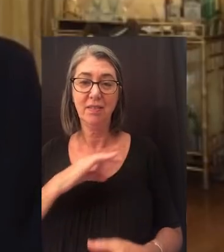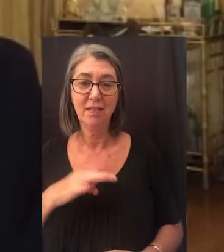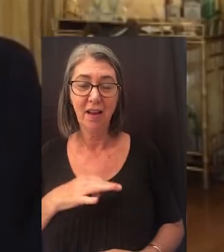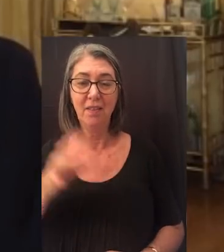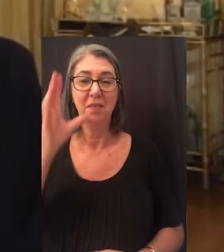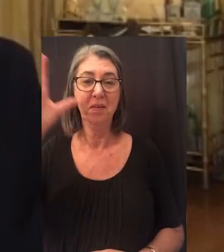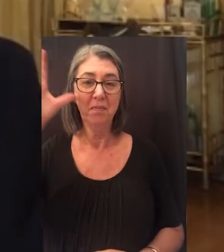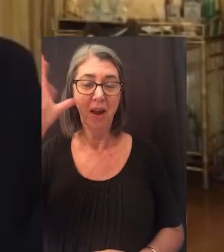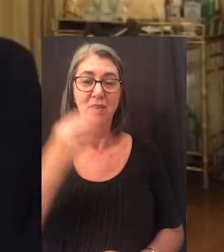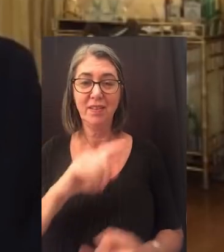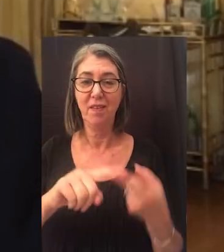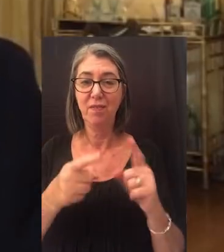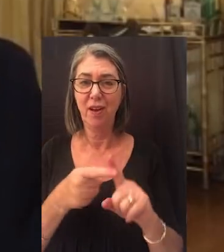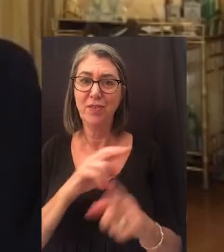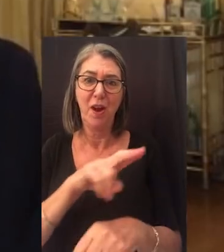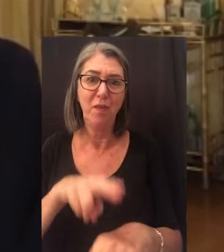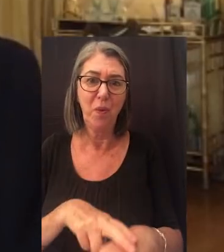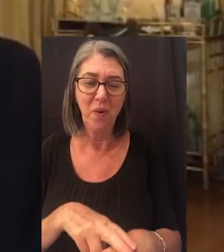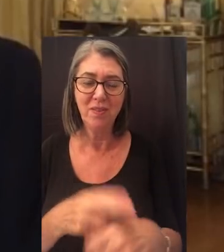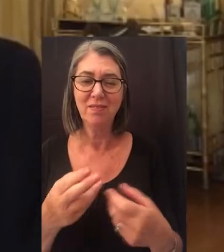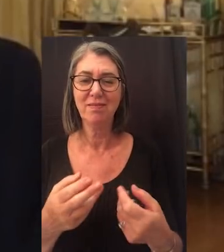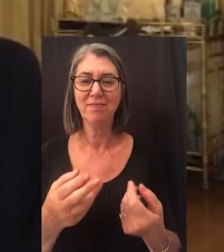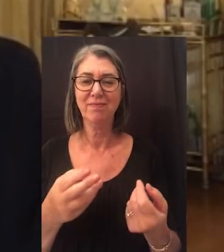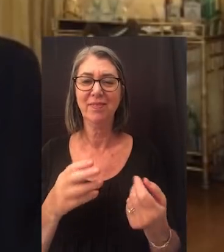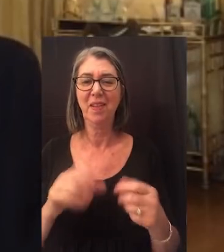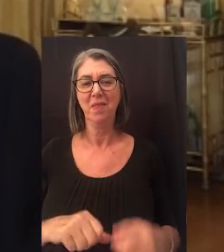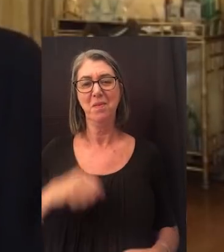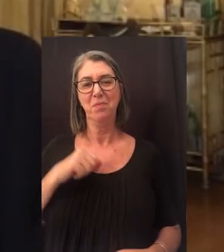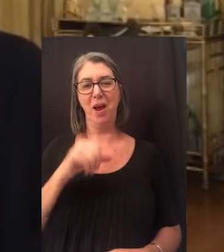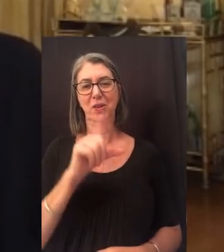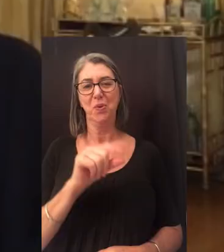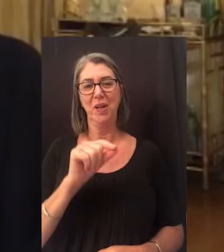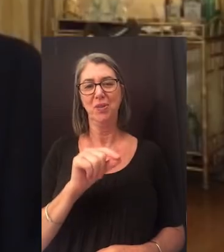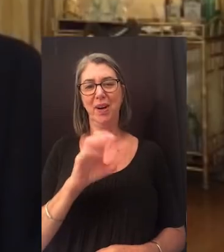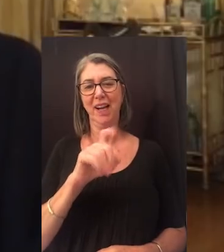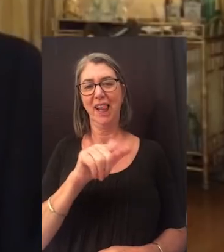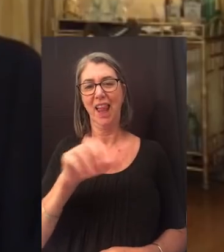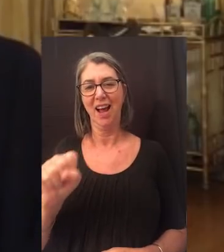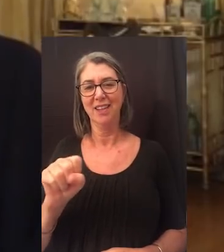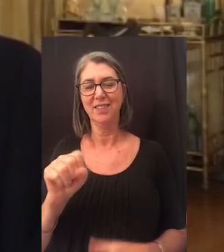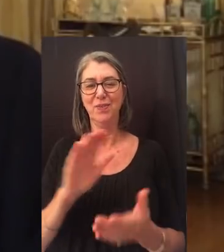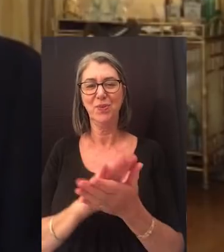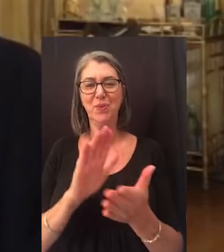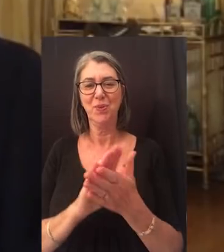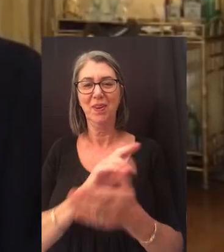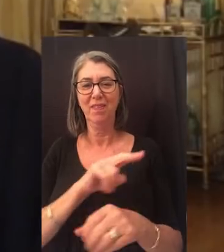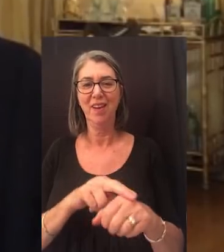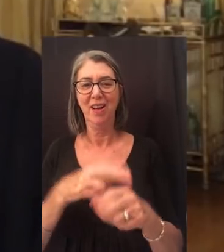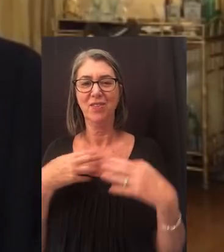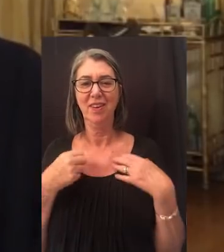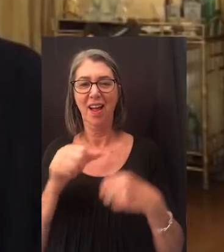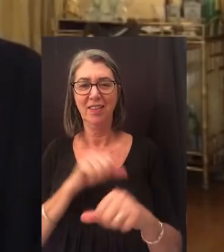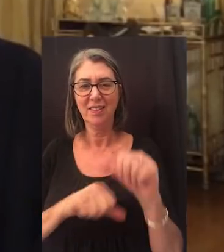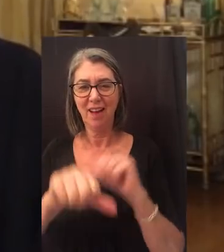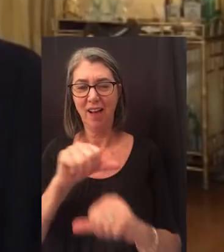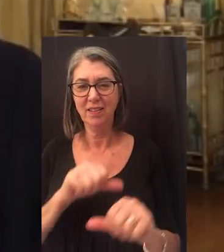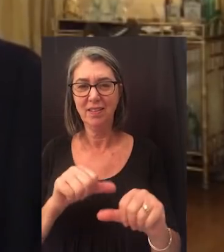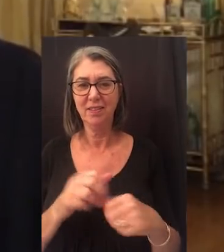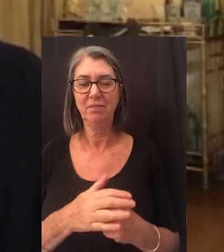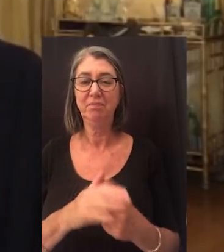parents and friends, and of course, the proud 2020 class of the School of Natural and Health Sciences.